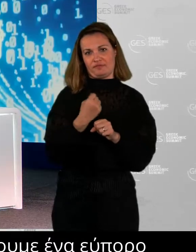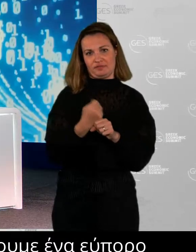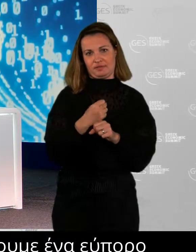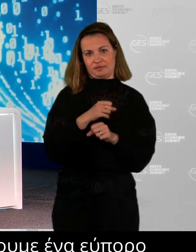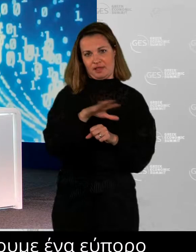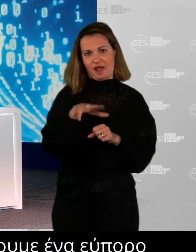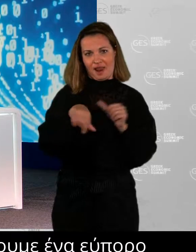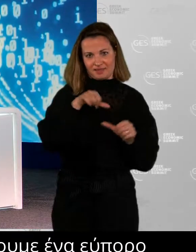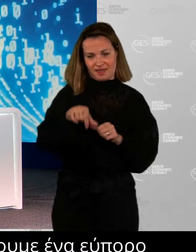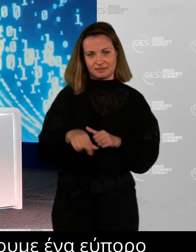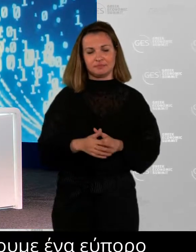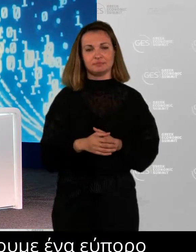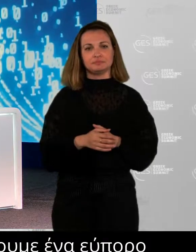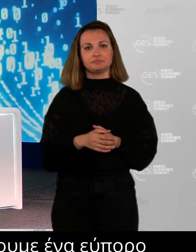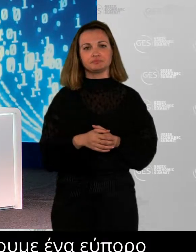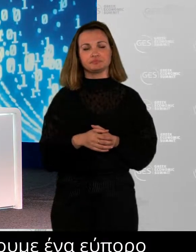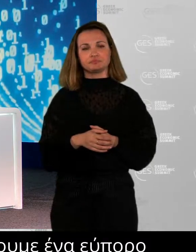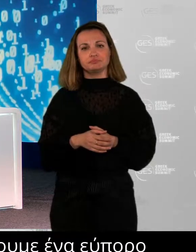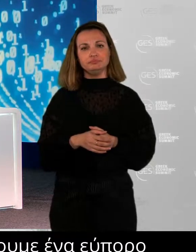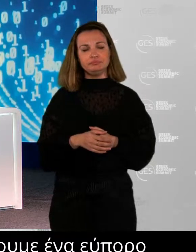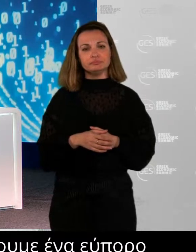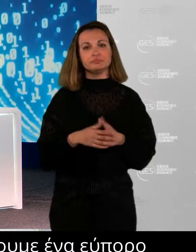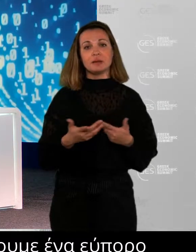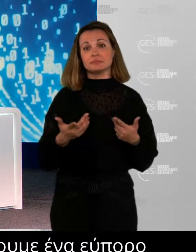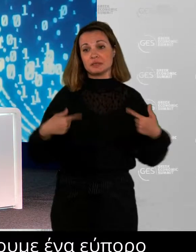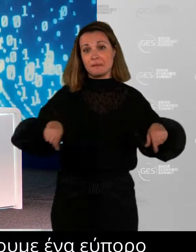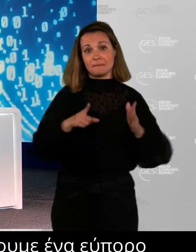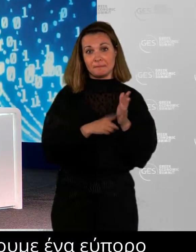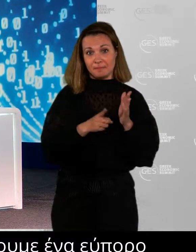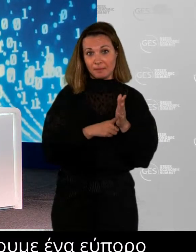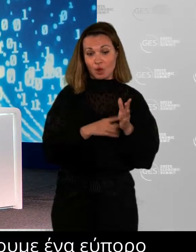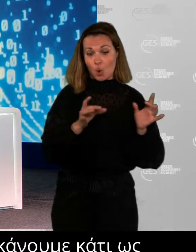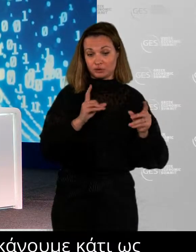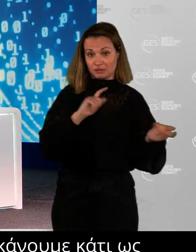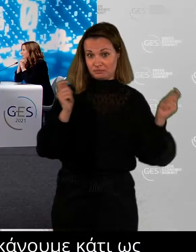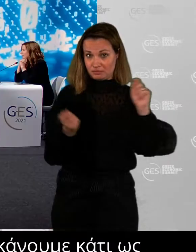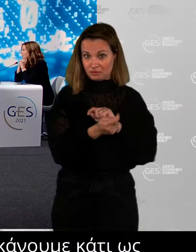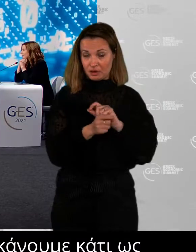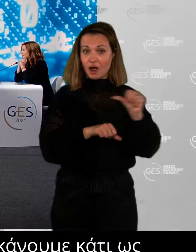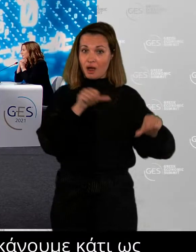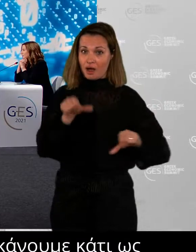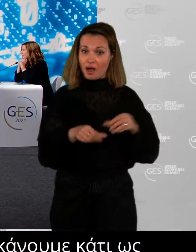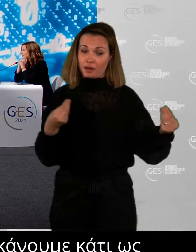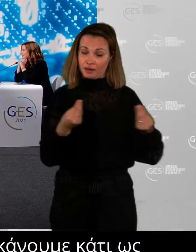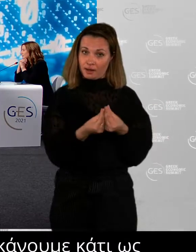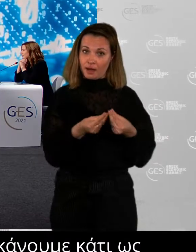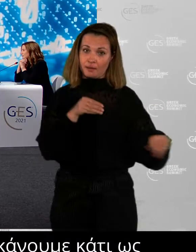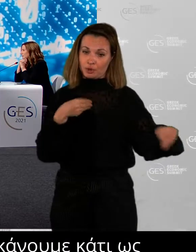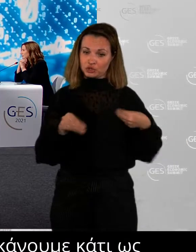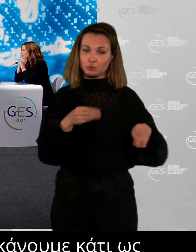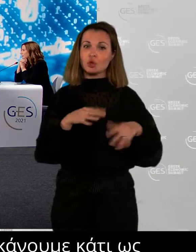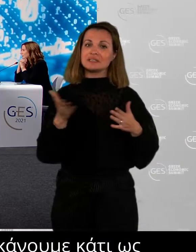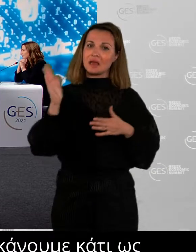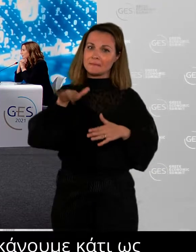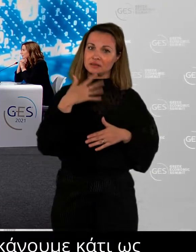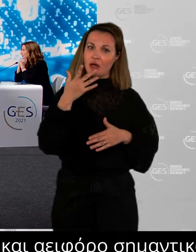doesn't mean that in the end of the day, this is a sustainable piece. And I think it's important that we build out the mechanisms, even, you know, there's more